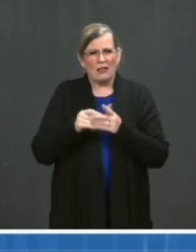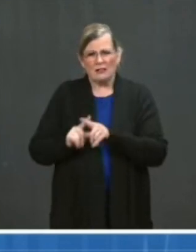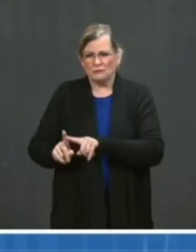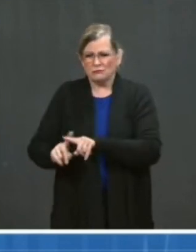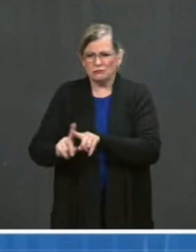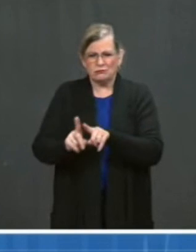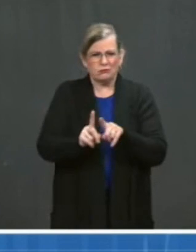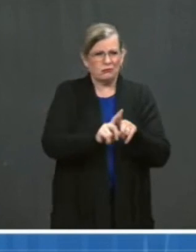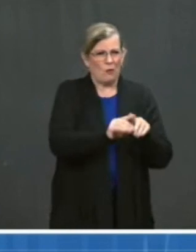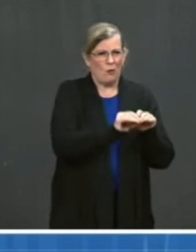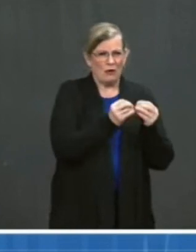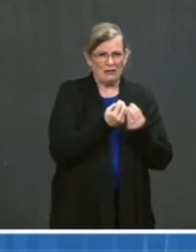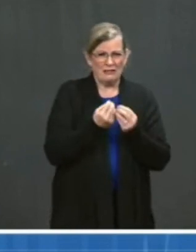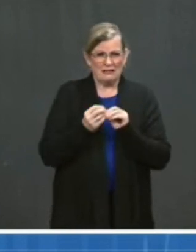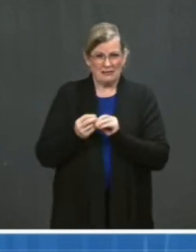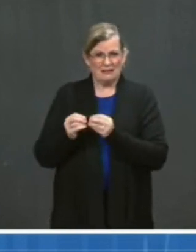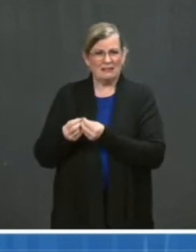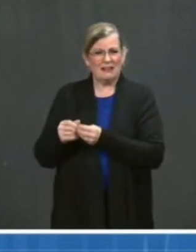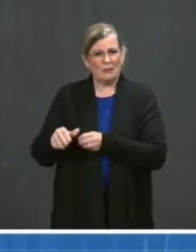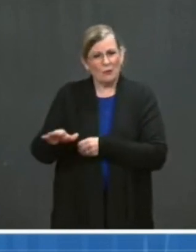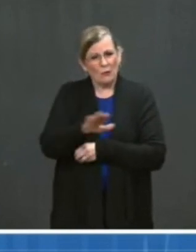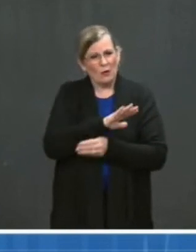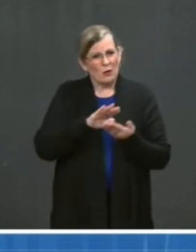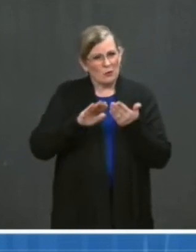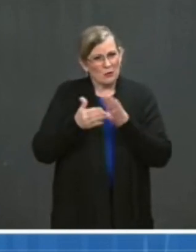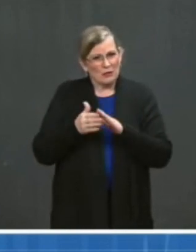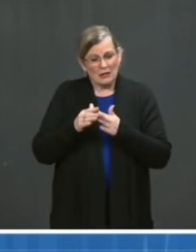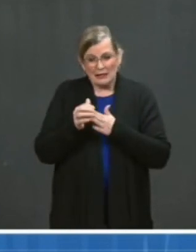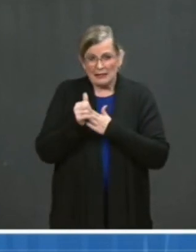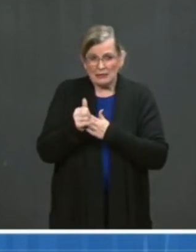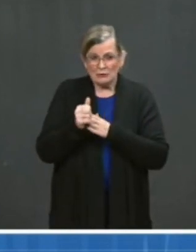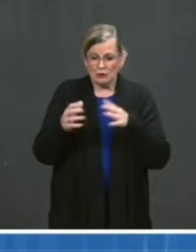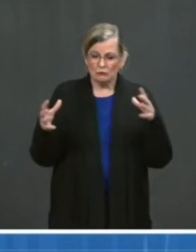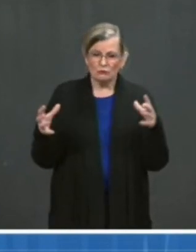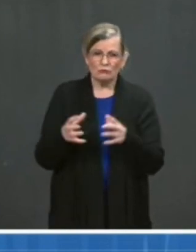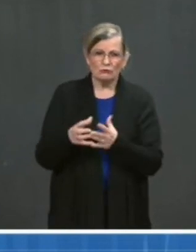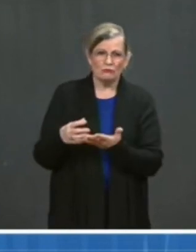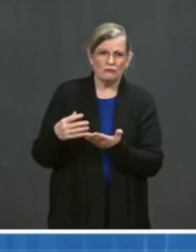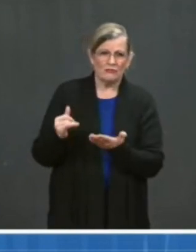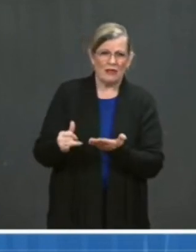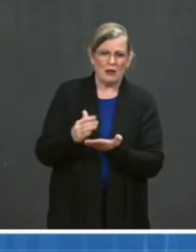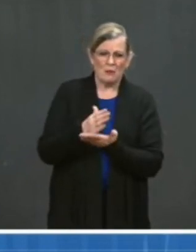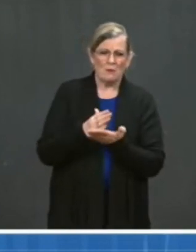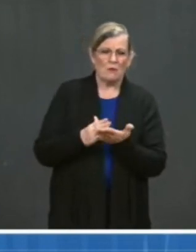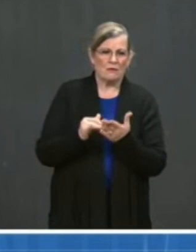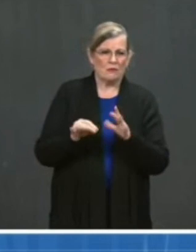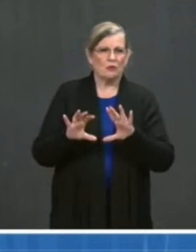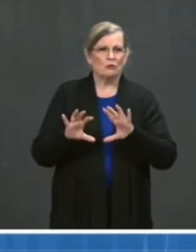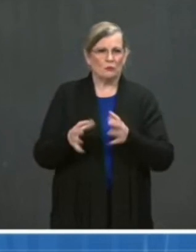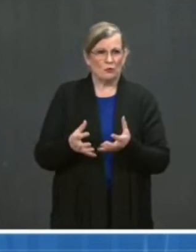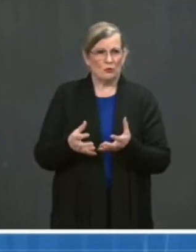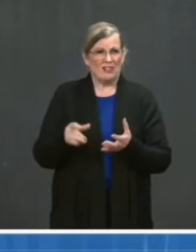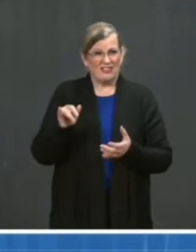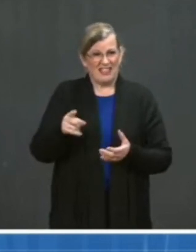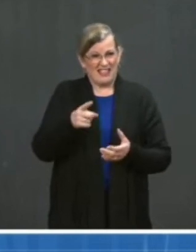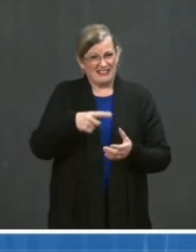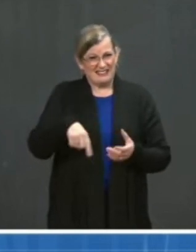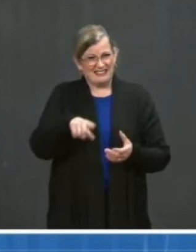their communities and that are ready to help deliver public health information that can save lives. Yesterday, we launched with about